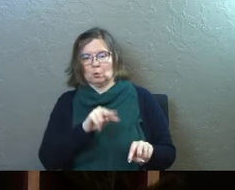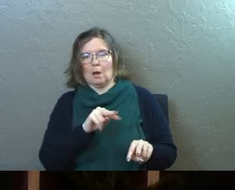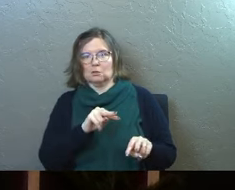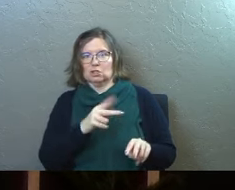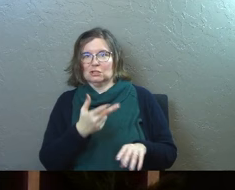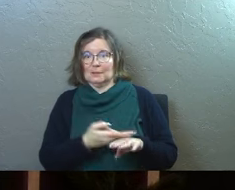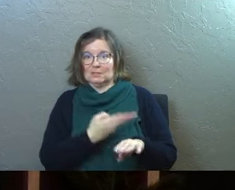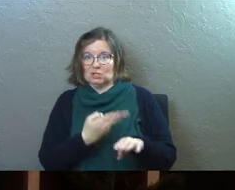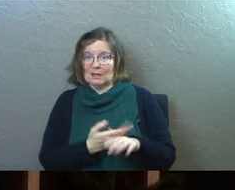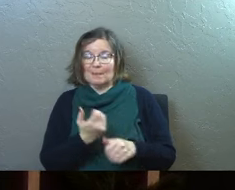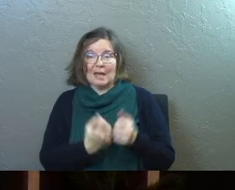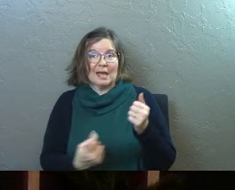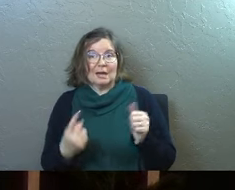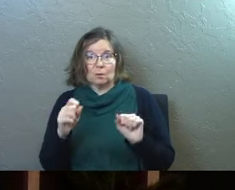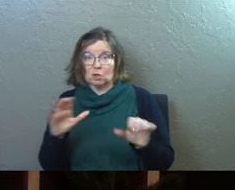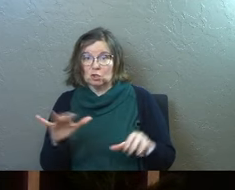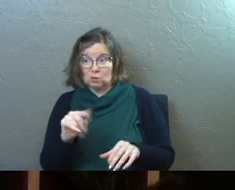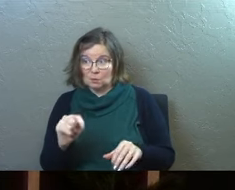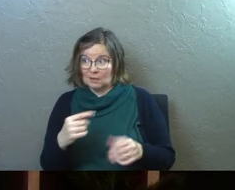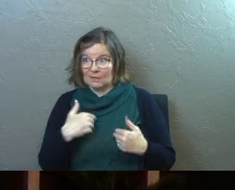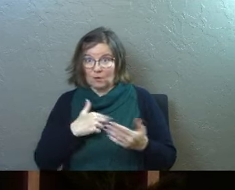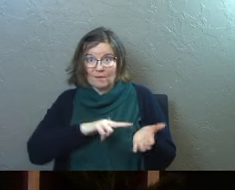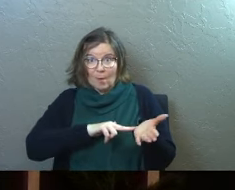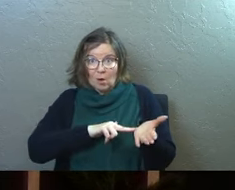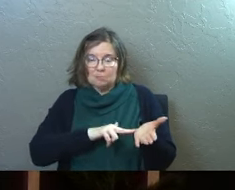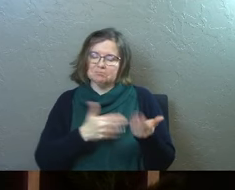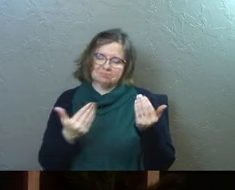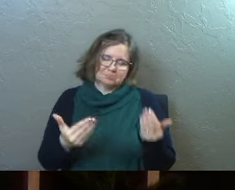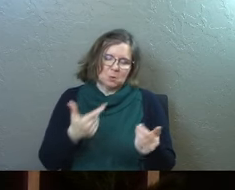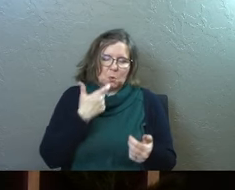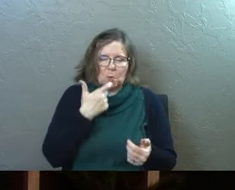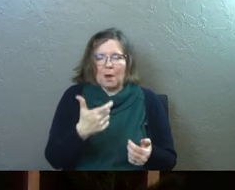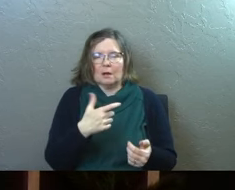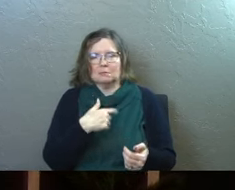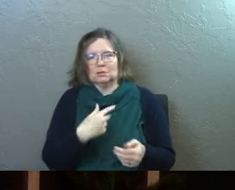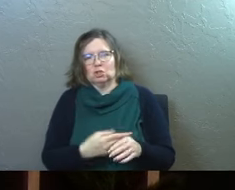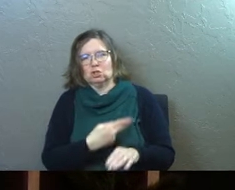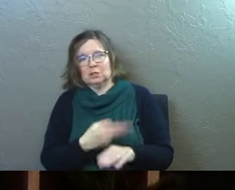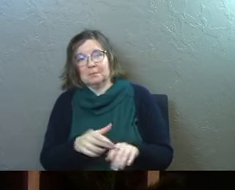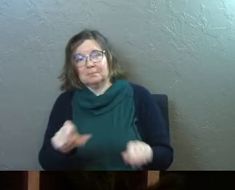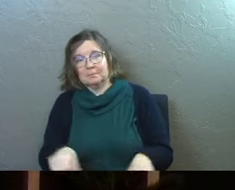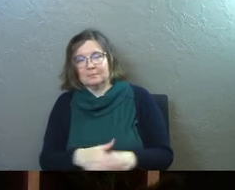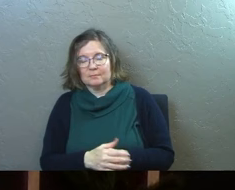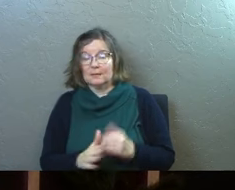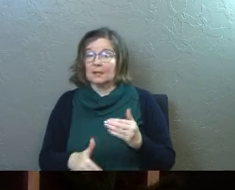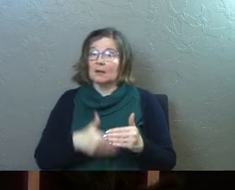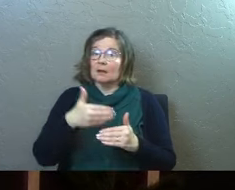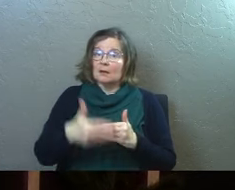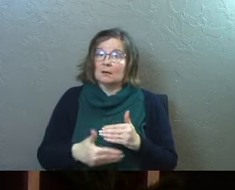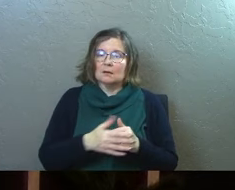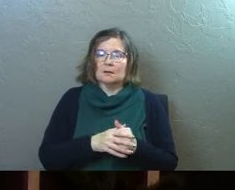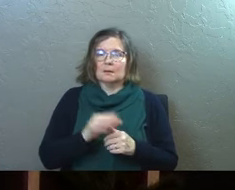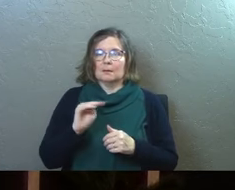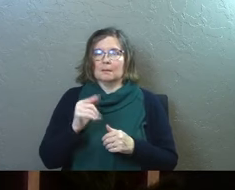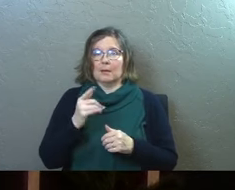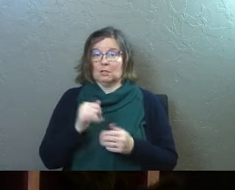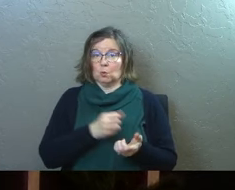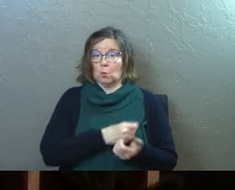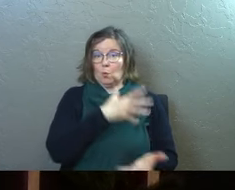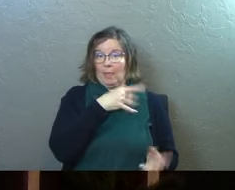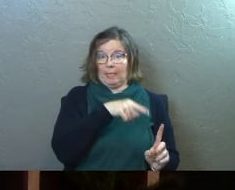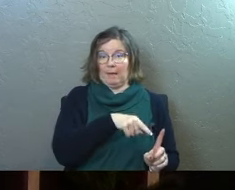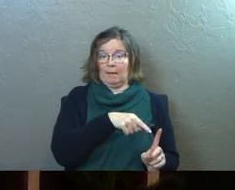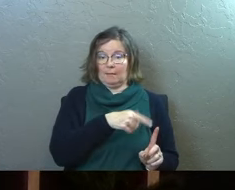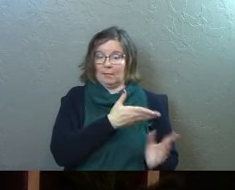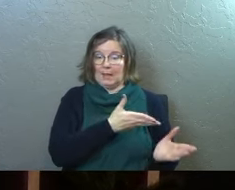sheep, right? Like anybody can do it. Have you got a pulse? You can watch some sheep. Next, uh, the Magi were wealthy.